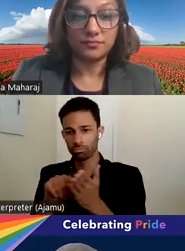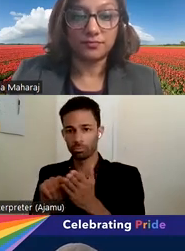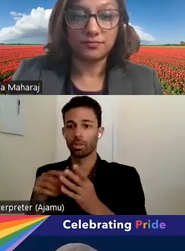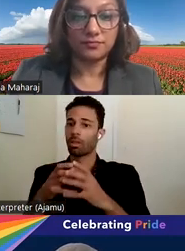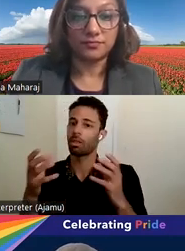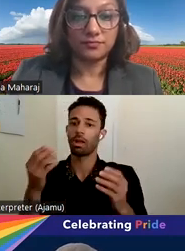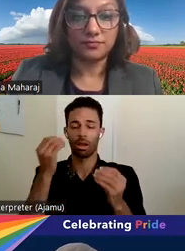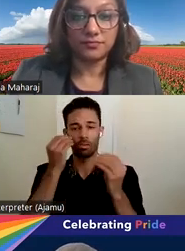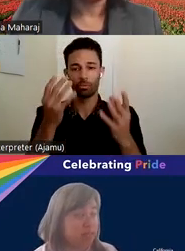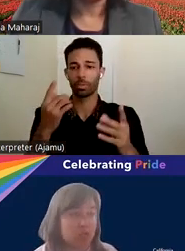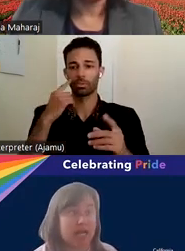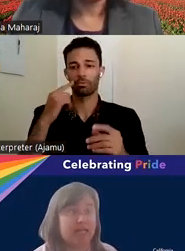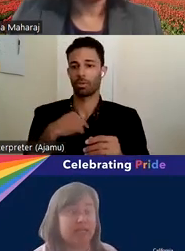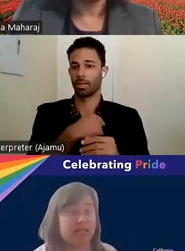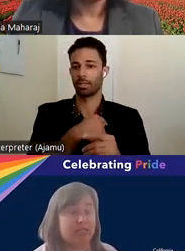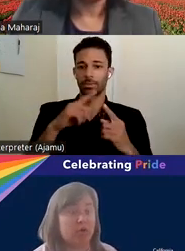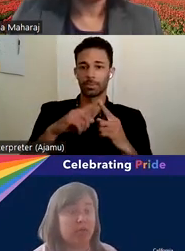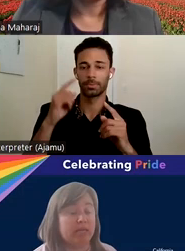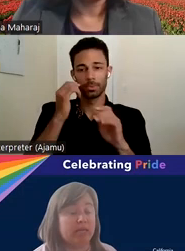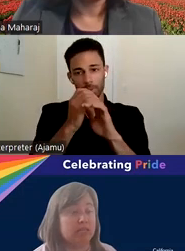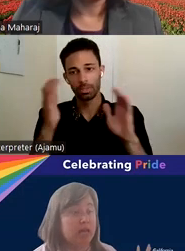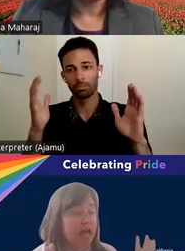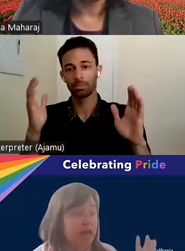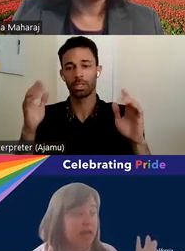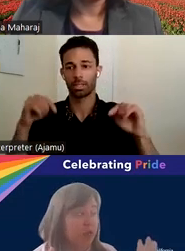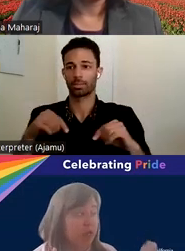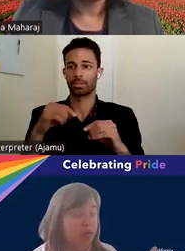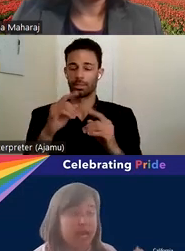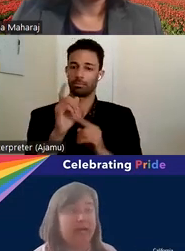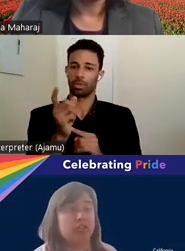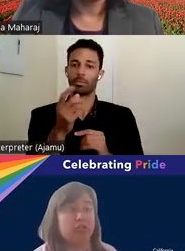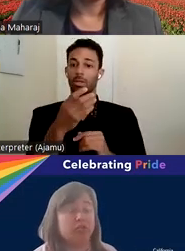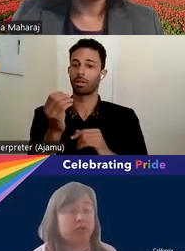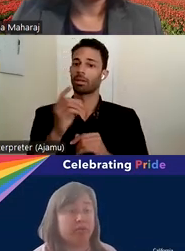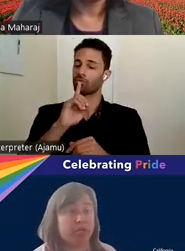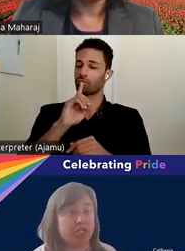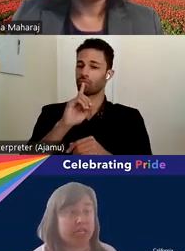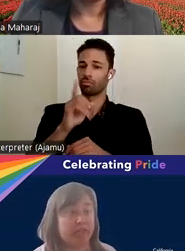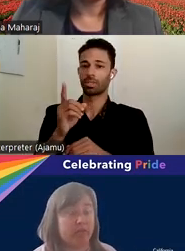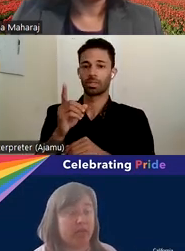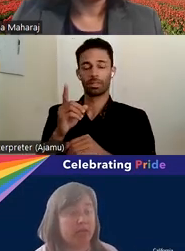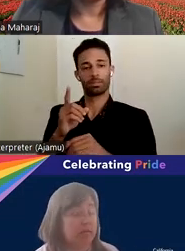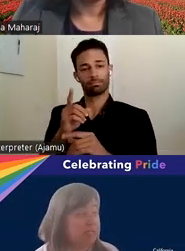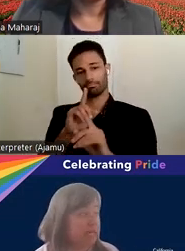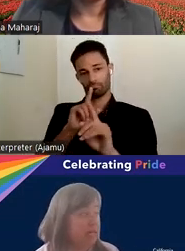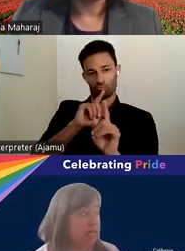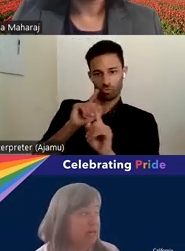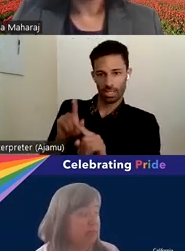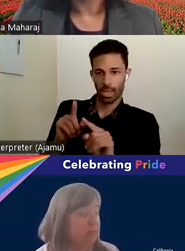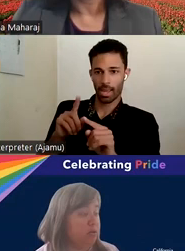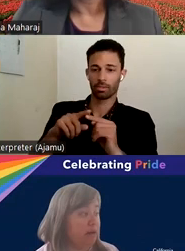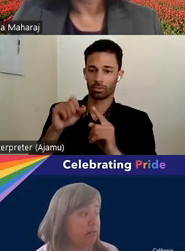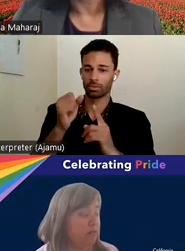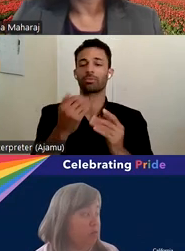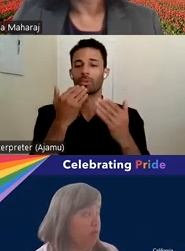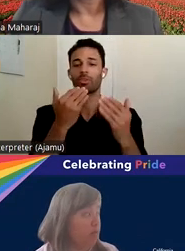of us to conceptualize in this moment and really react to. So we appreciate everyone taking the time